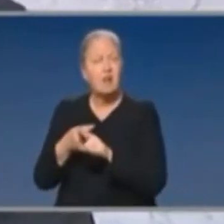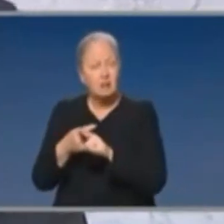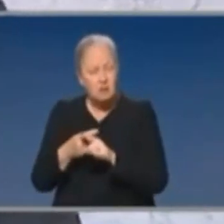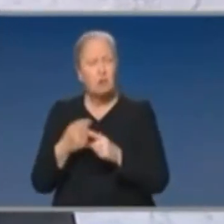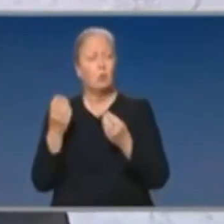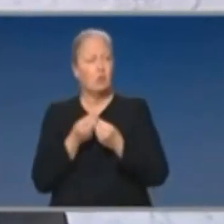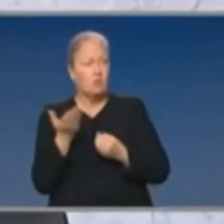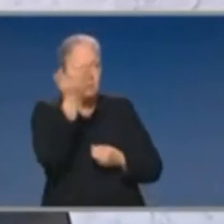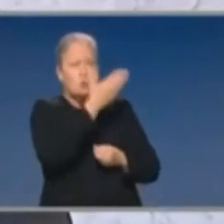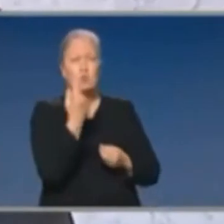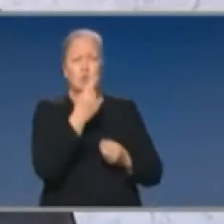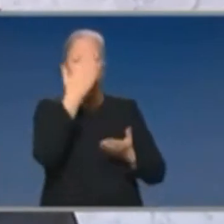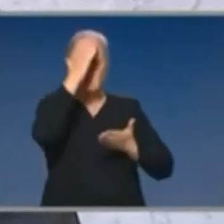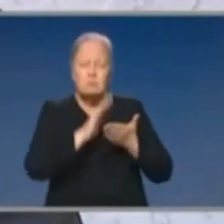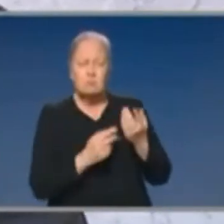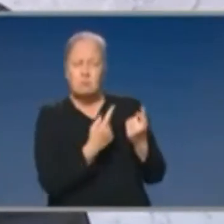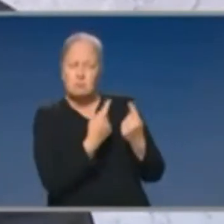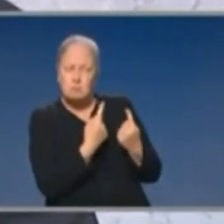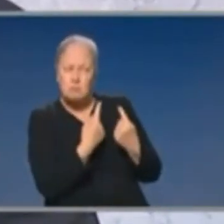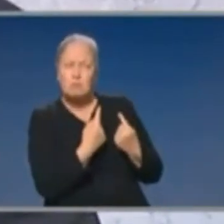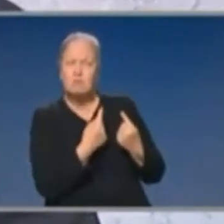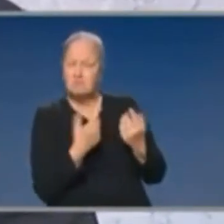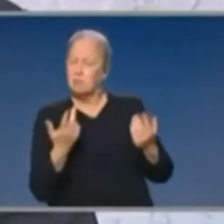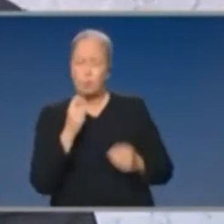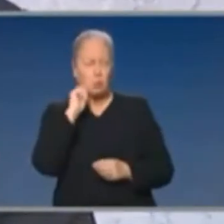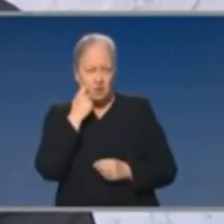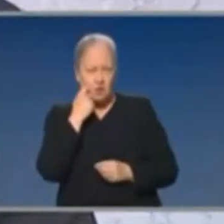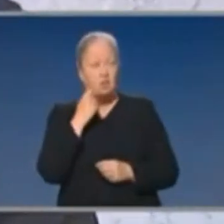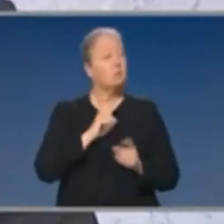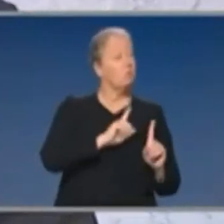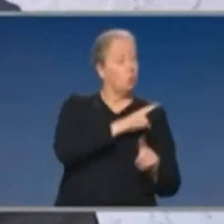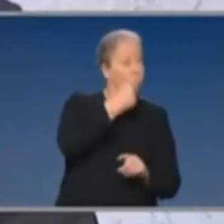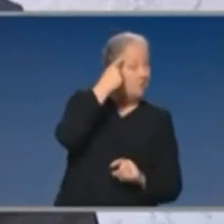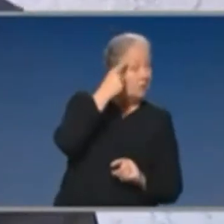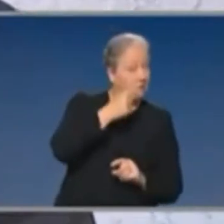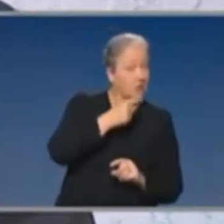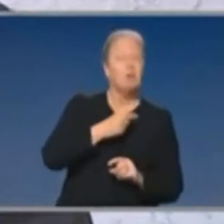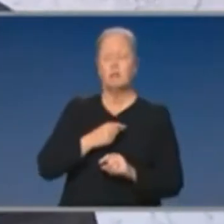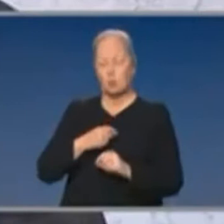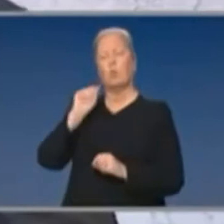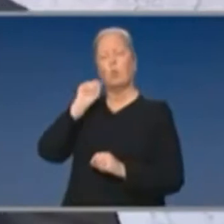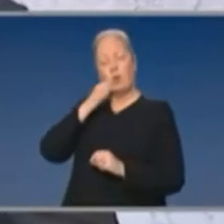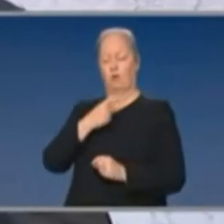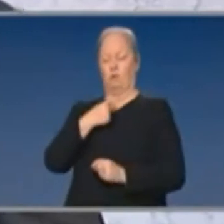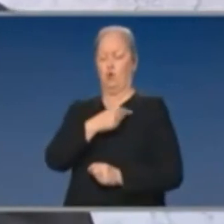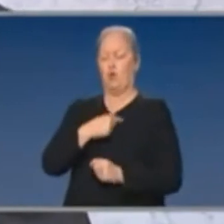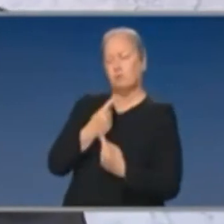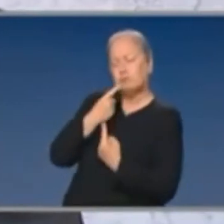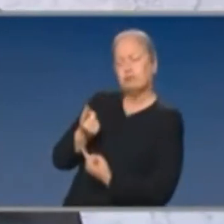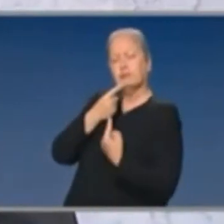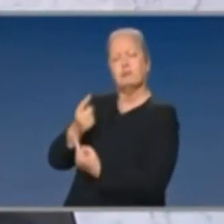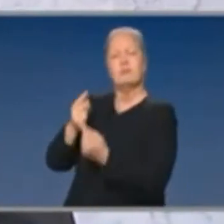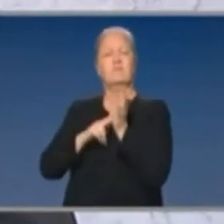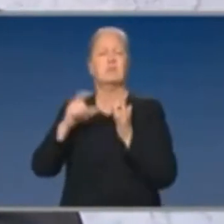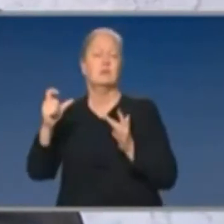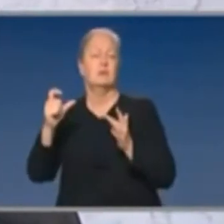mechanism which has run out of the Department of Home Affairs. And we will listen carefully and we will faithfully convey all of that feedback. As I